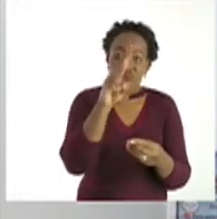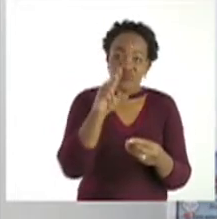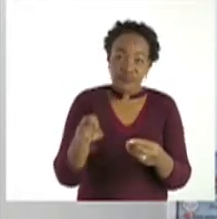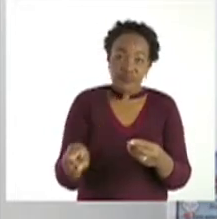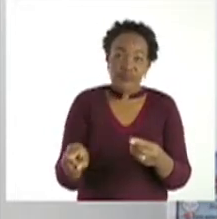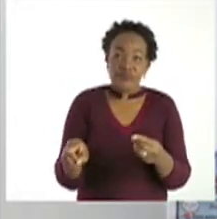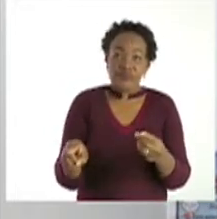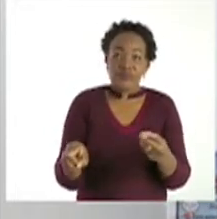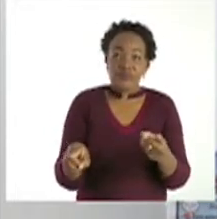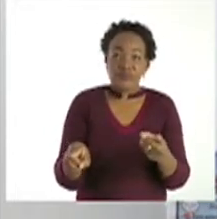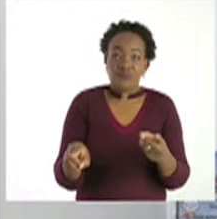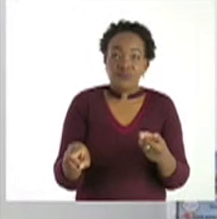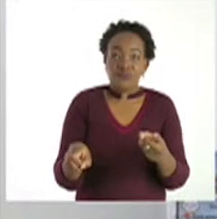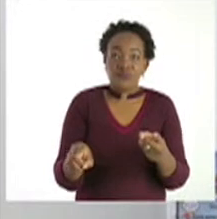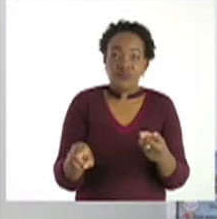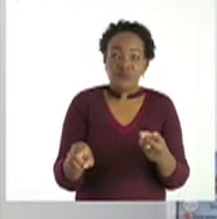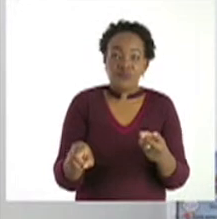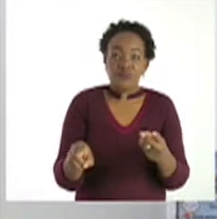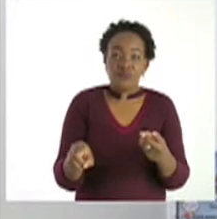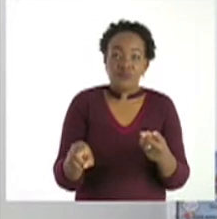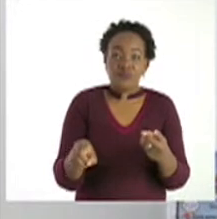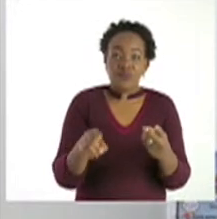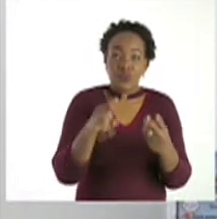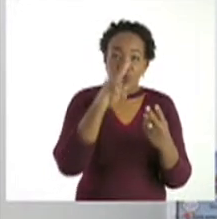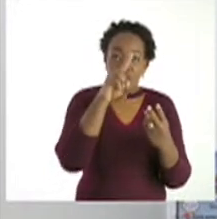1 to Tom.